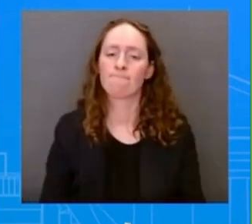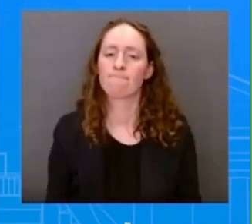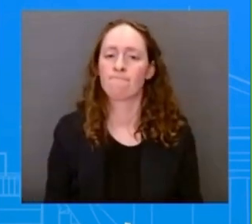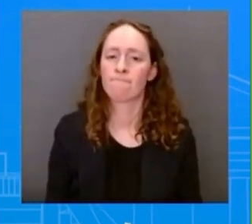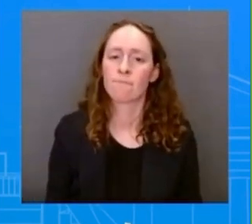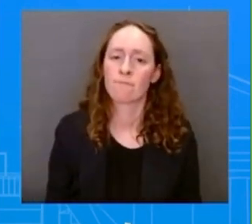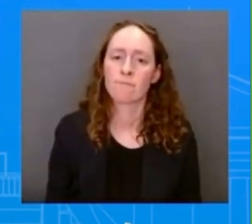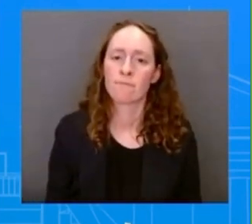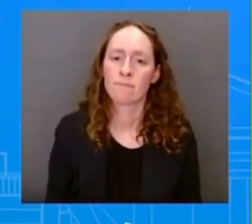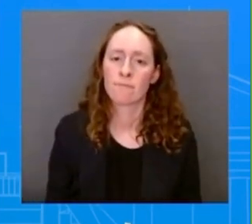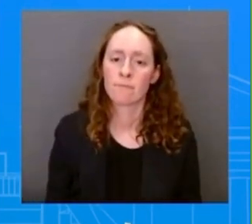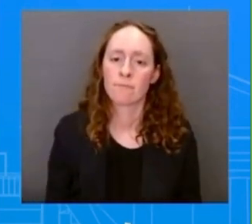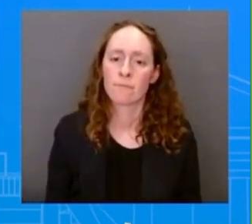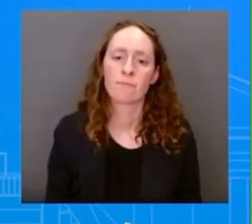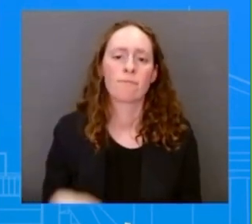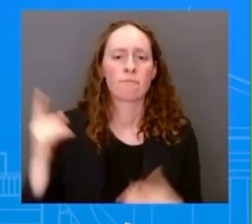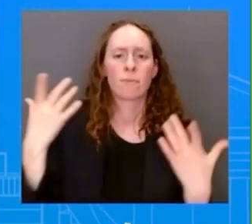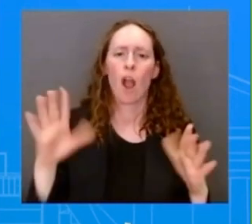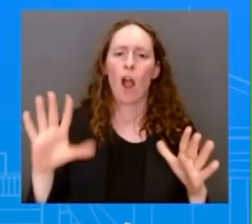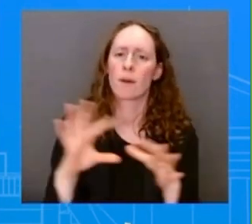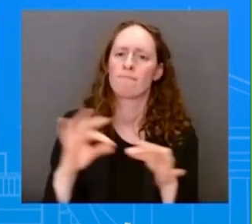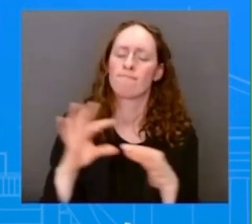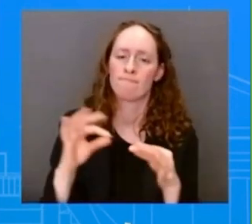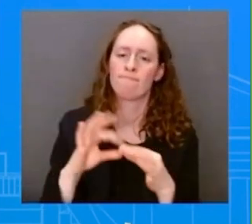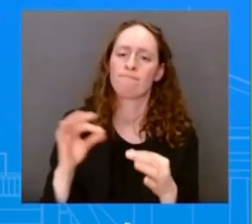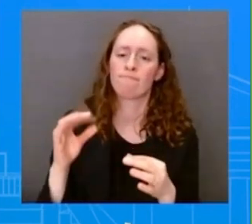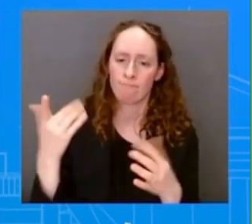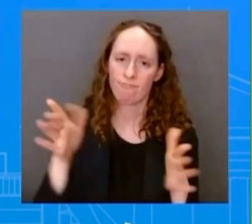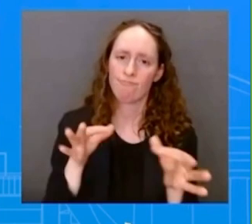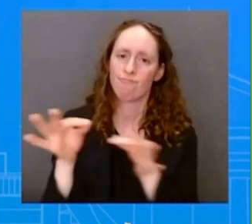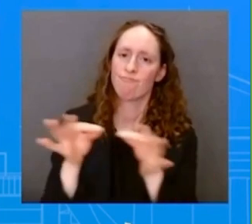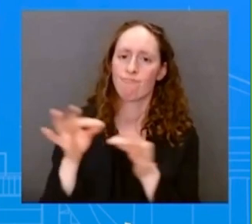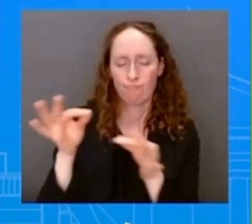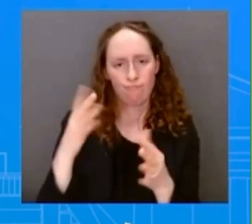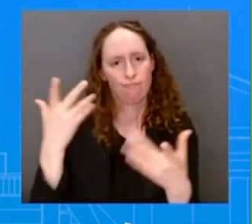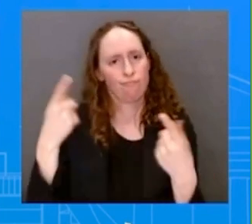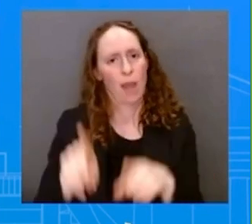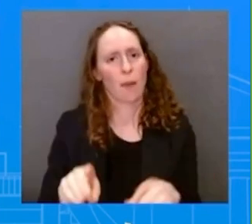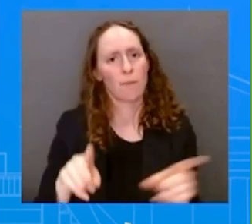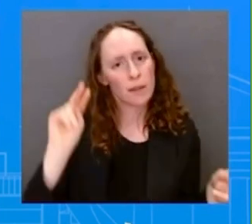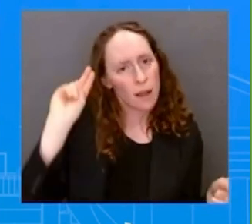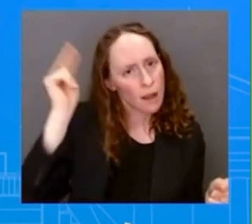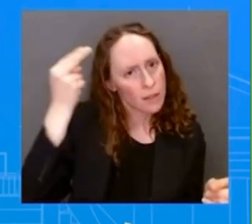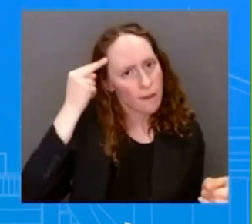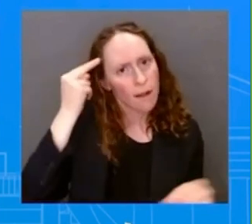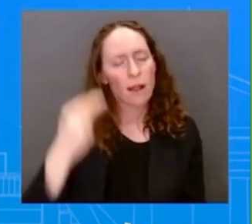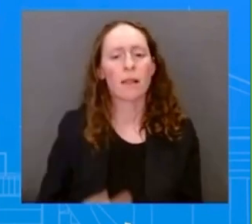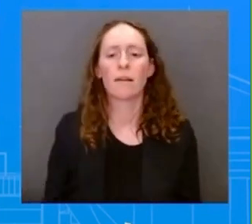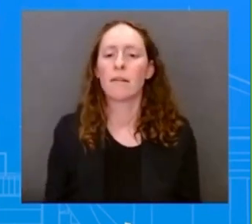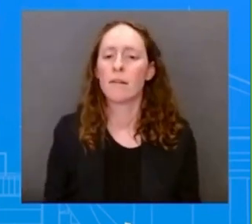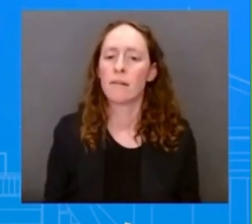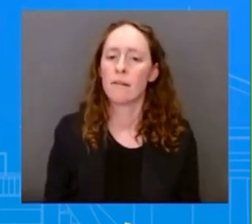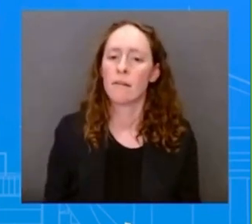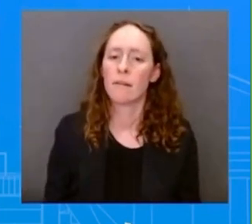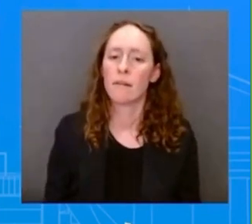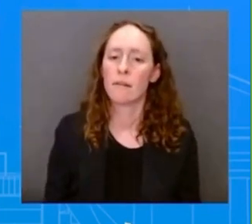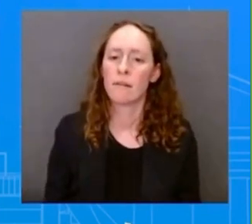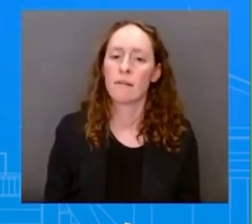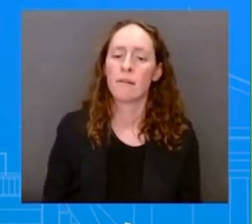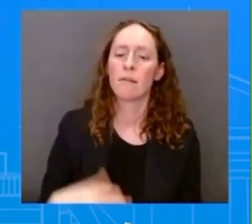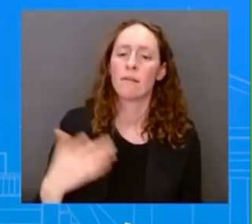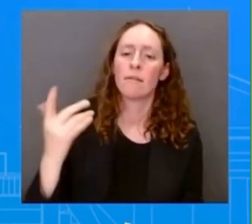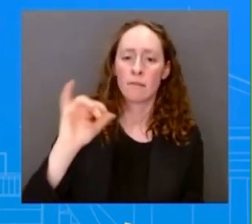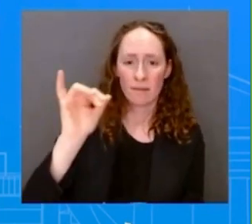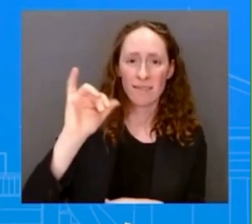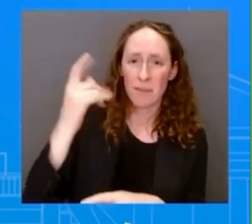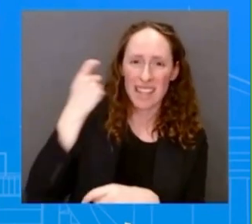of times already. did a gaggle outside, as you all know, when he landed after coming back from North Carolina. He spoke about it in Durham, North